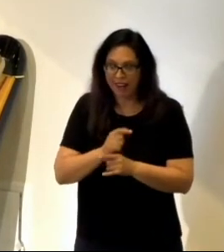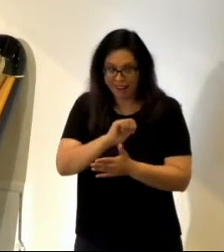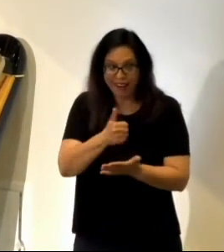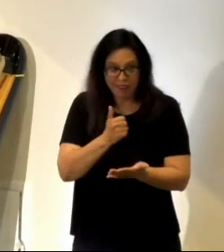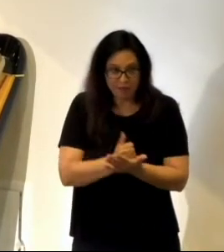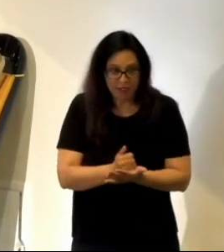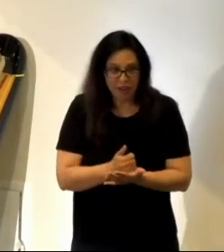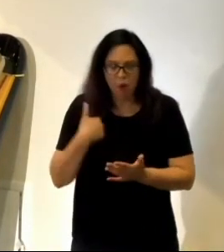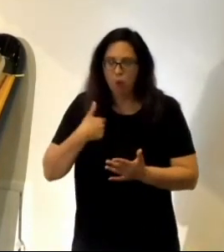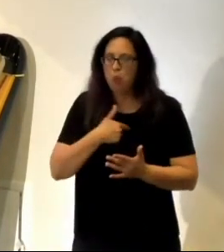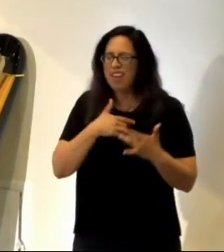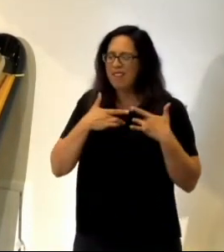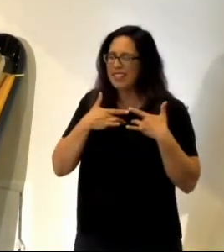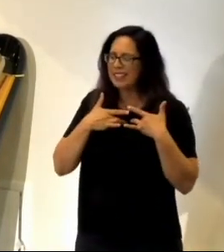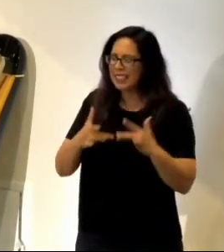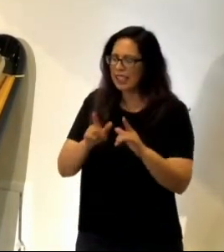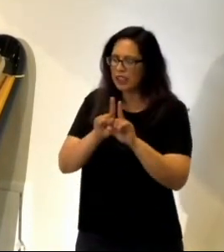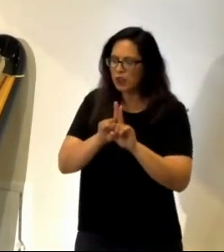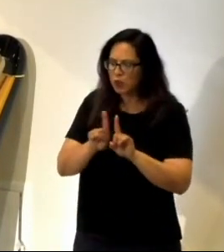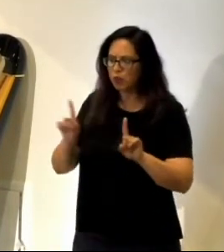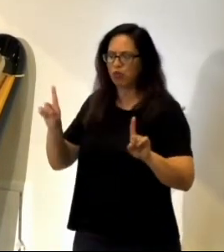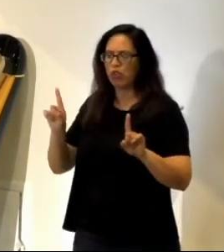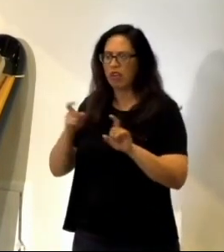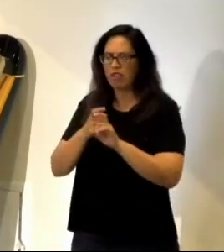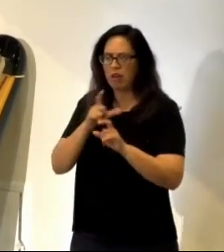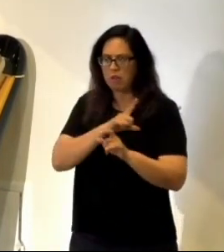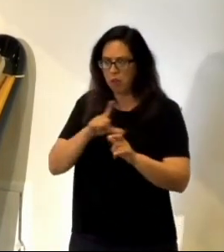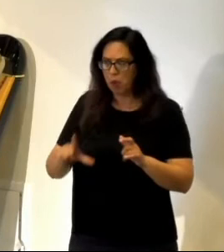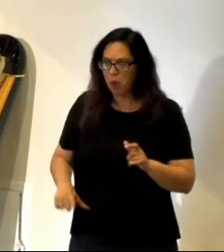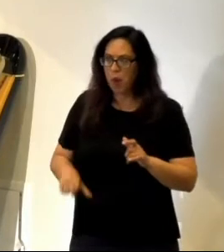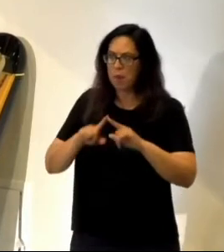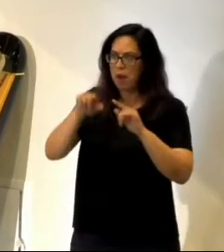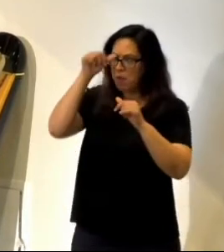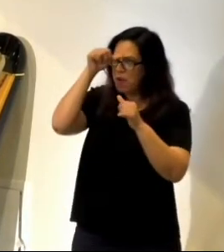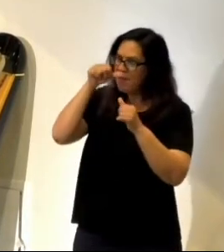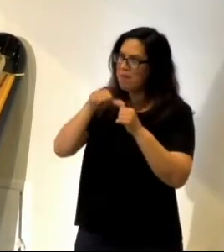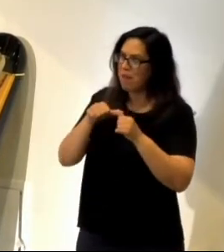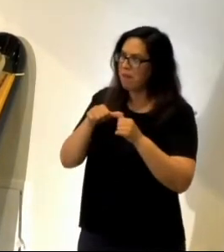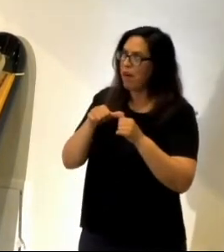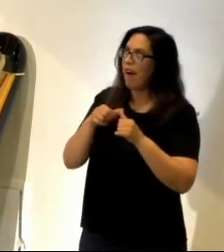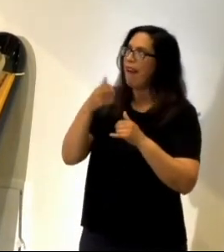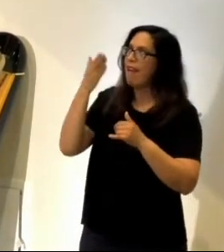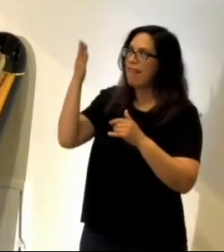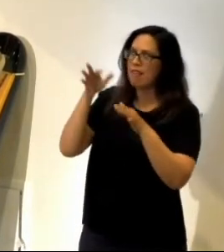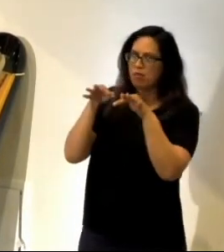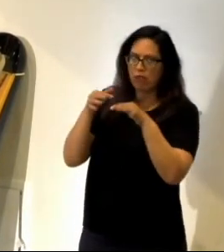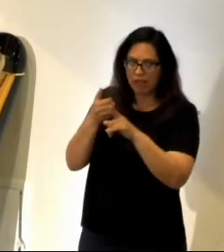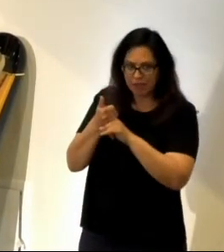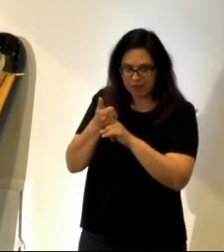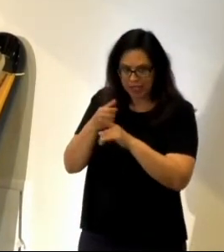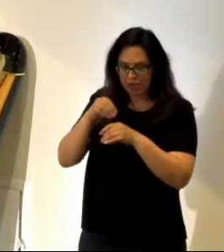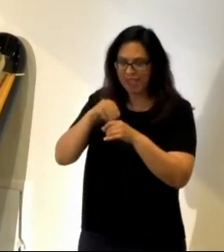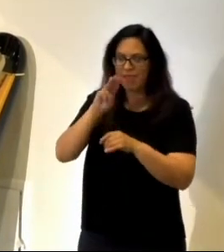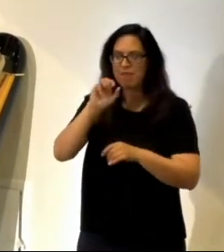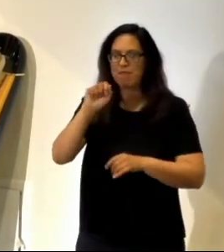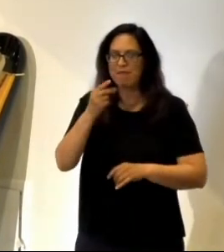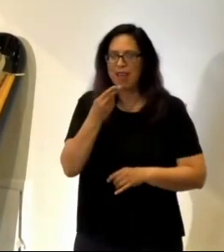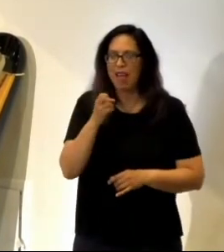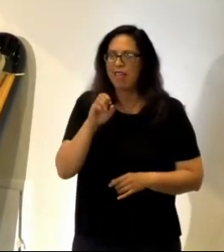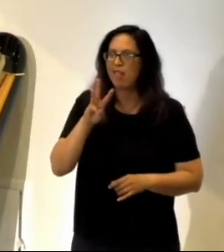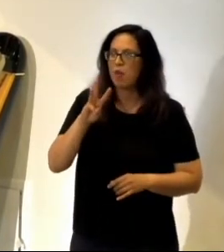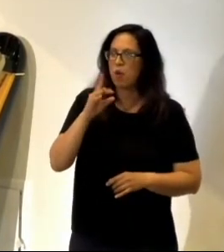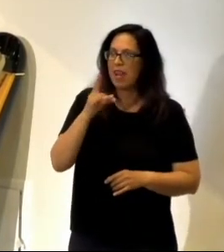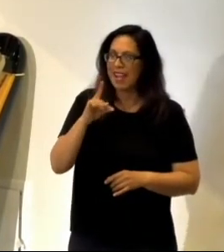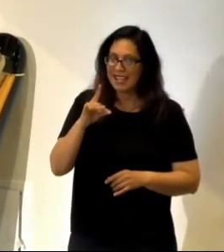prone to wander from the Lord. But remember what Jesus says of himself in Matthew 18, 12 to 14, when he's